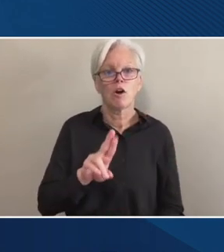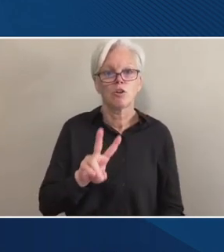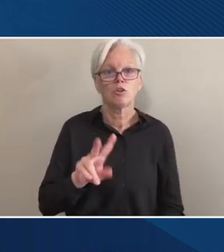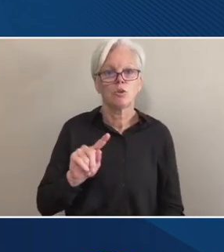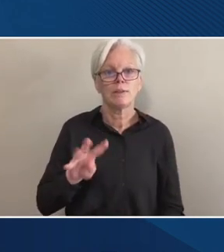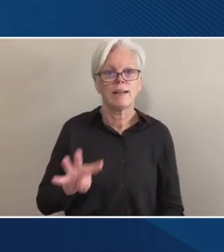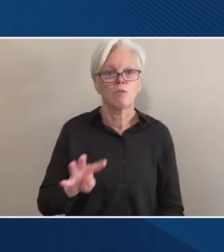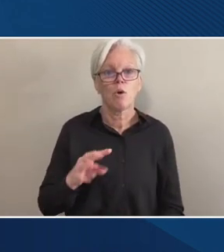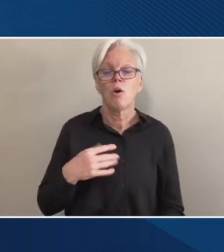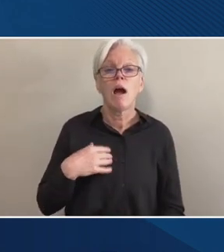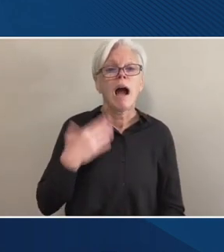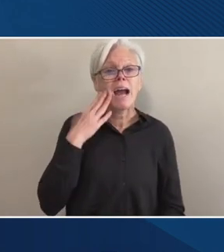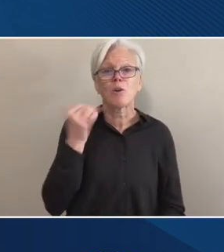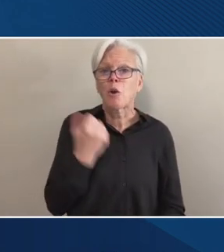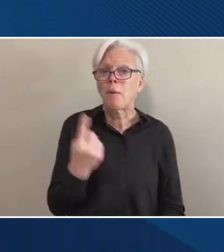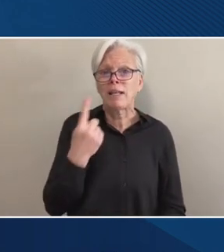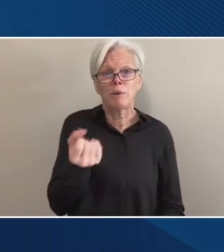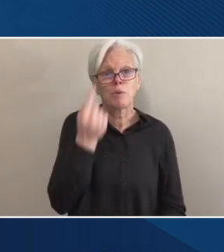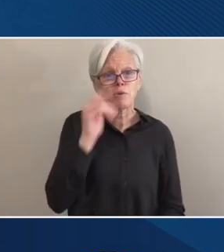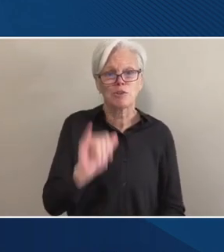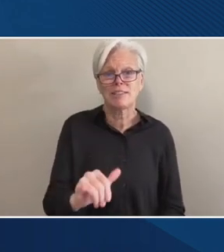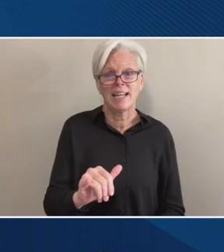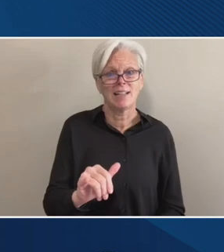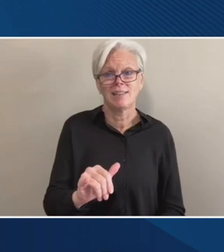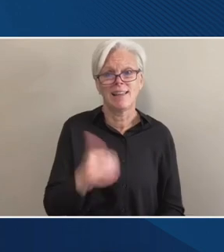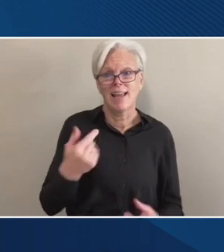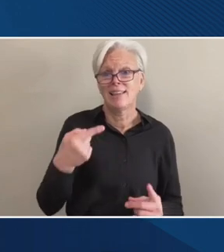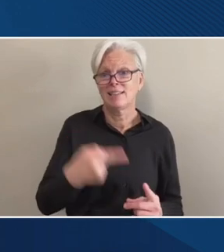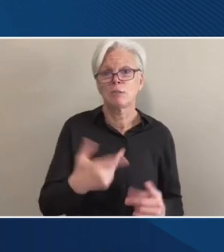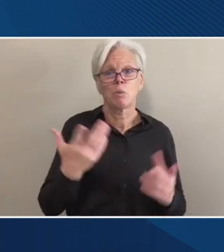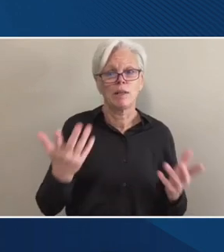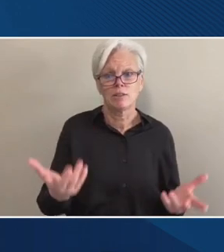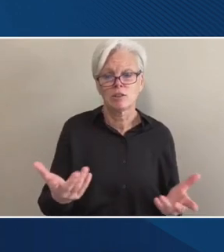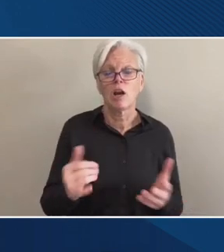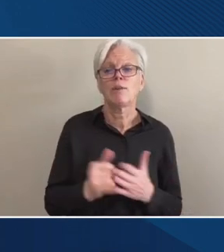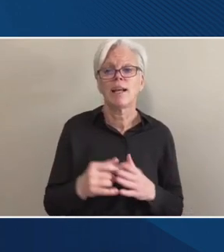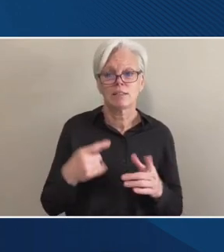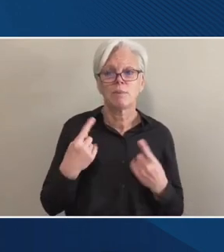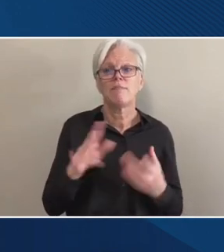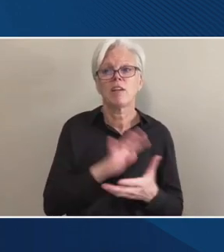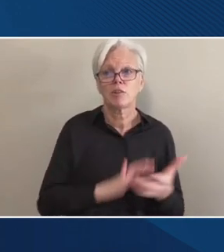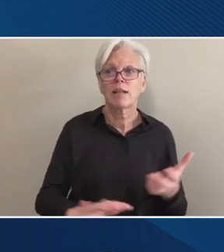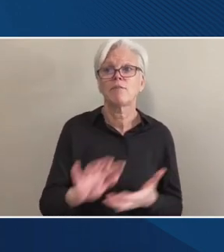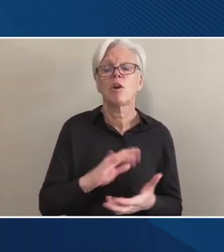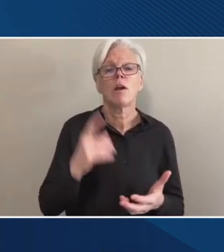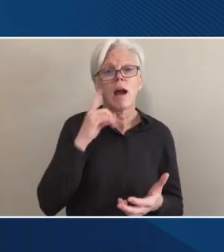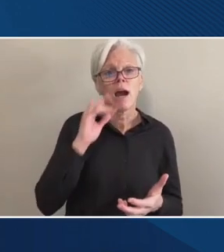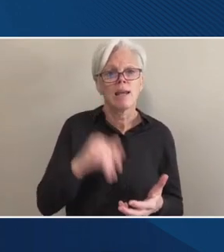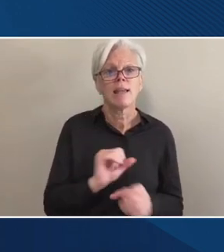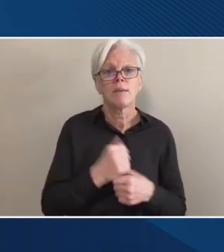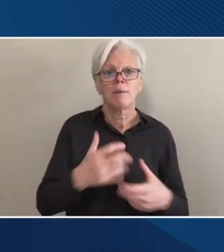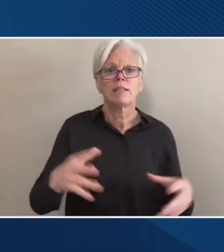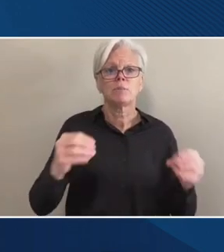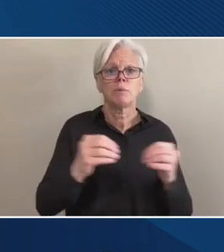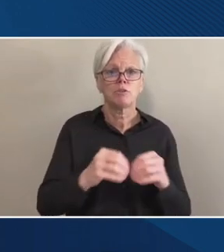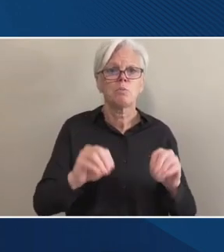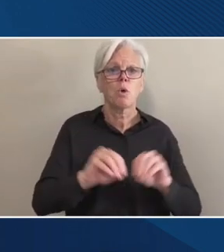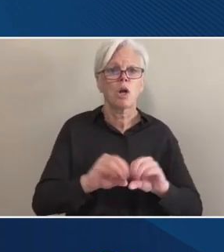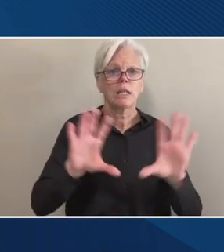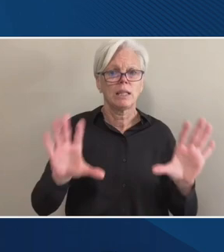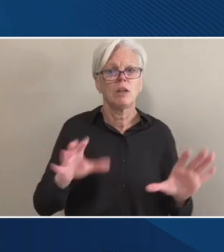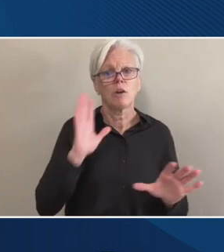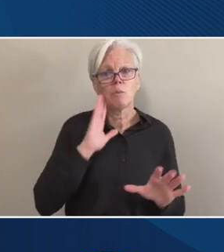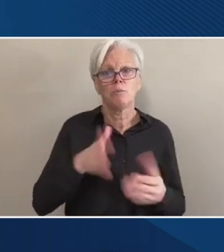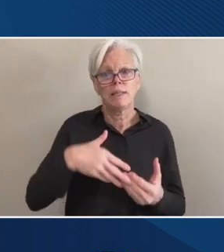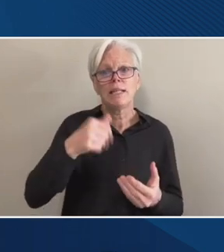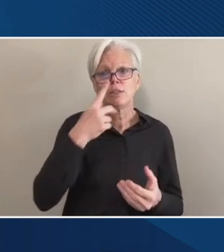know of anyone who understands it at this point. So it has been very confusing. I think this makes it much clearer. And it'll make it a lot easier